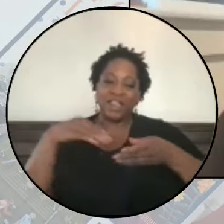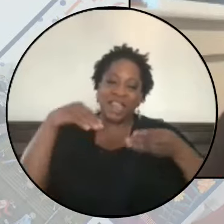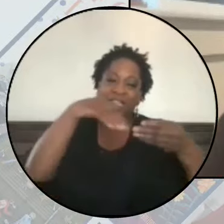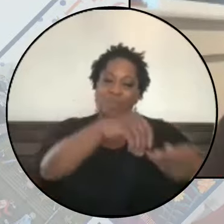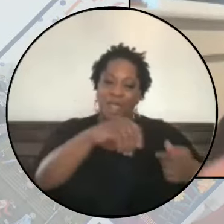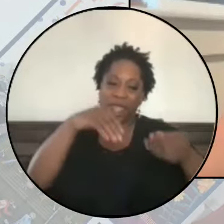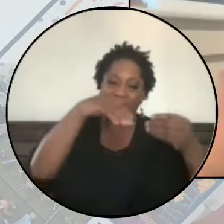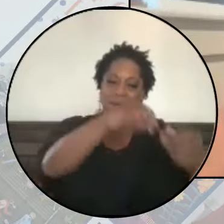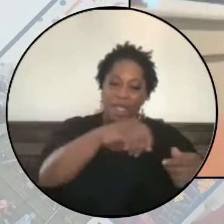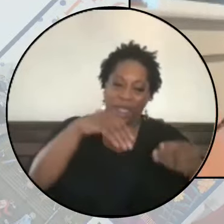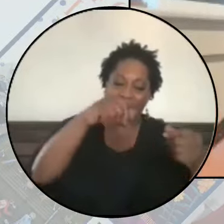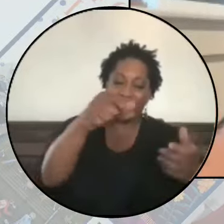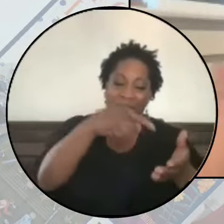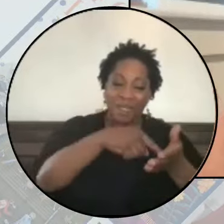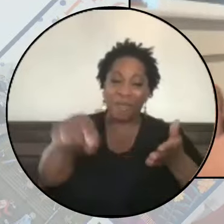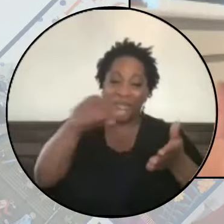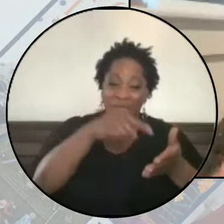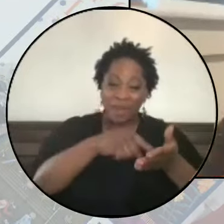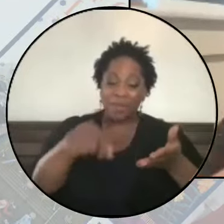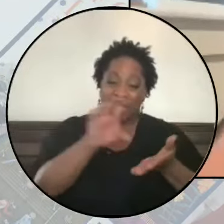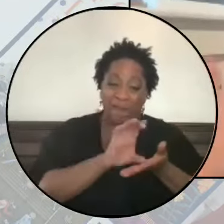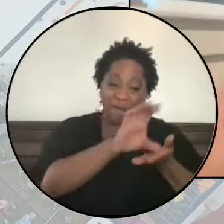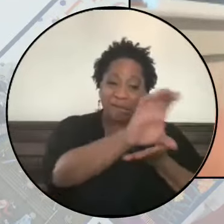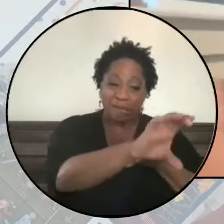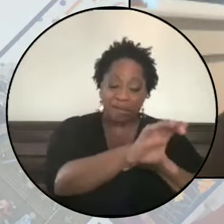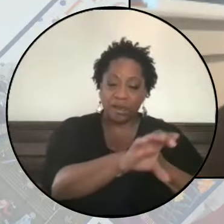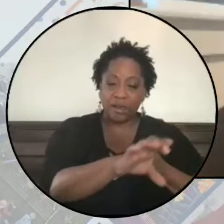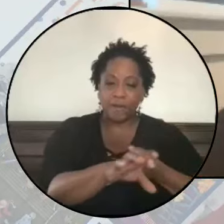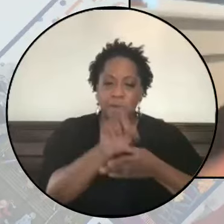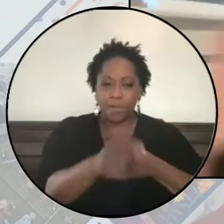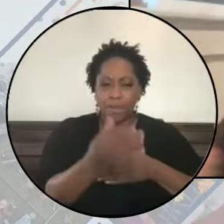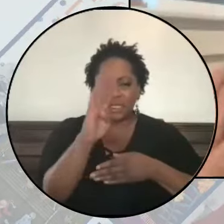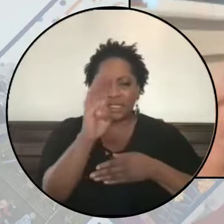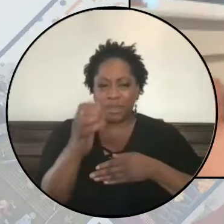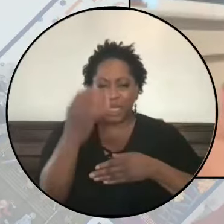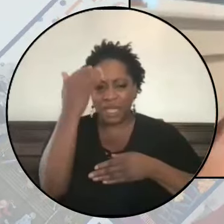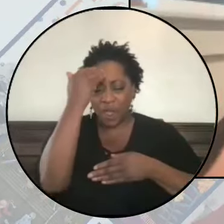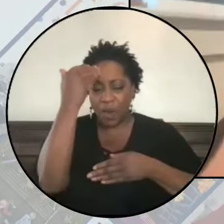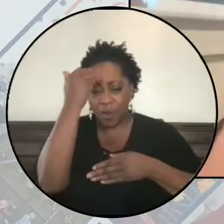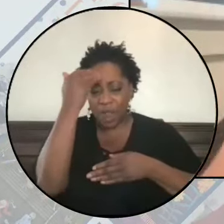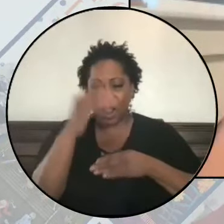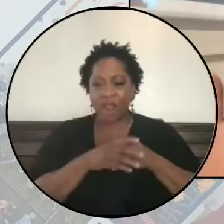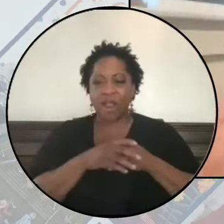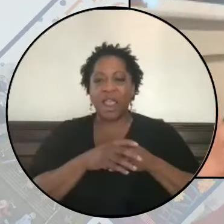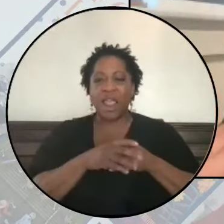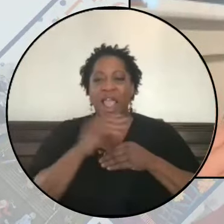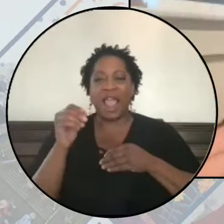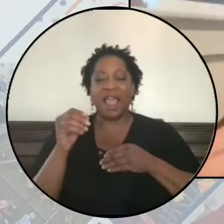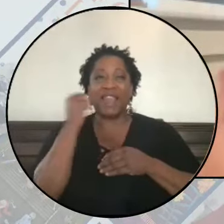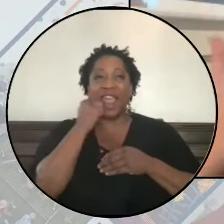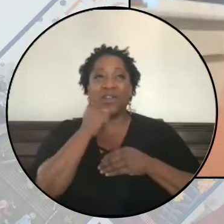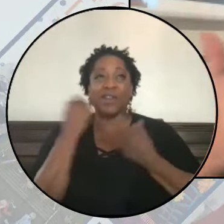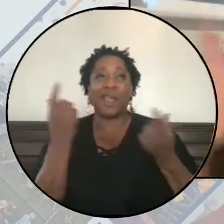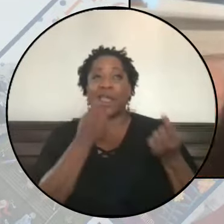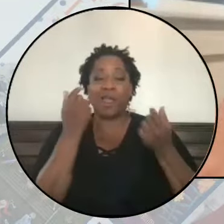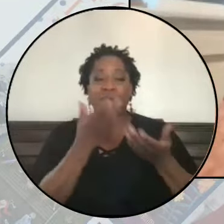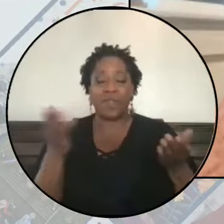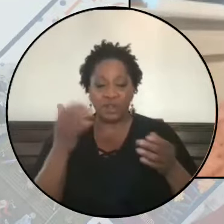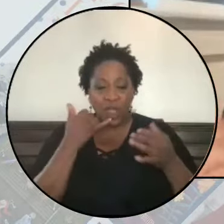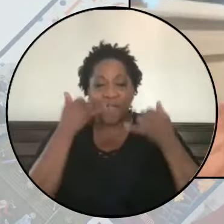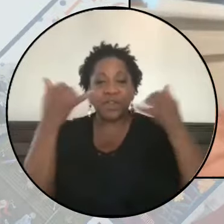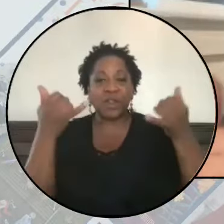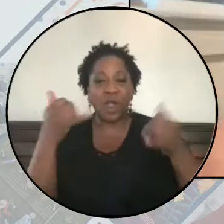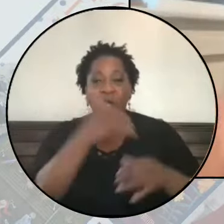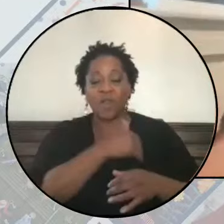this, and so just being very aware, and there is mundane things, like we have to, you have to